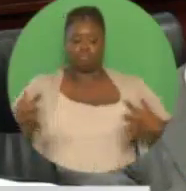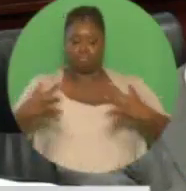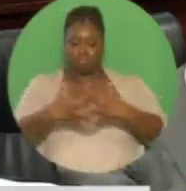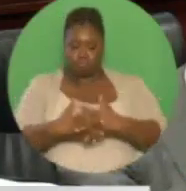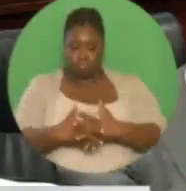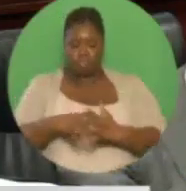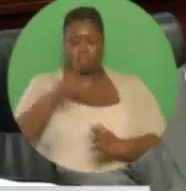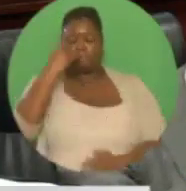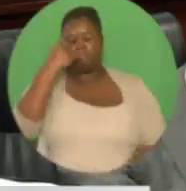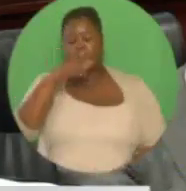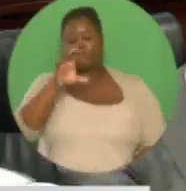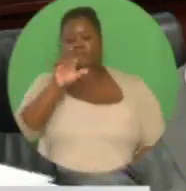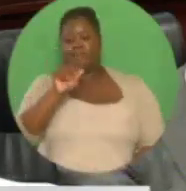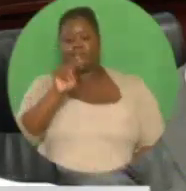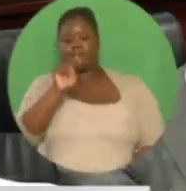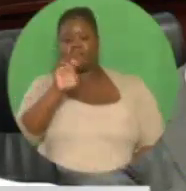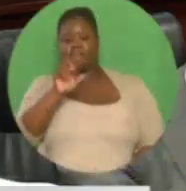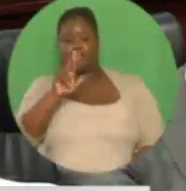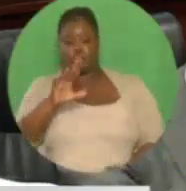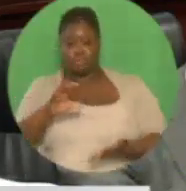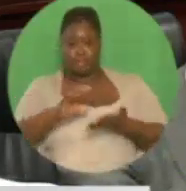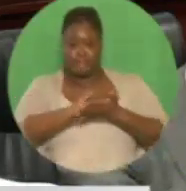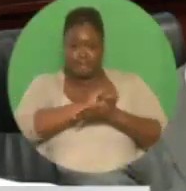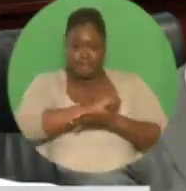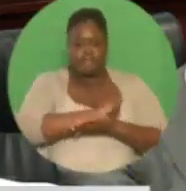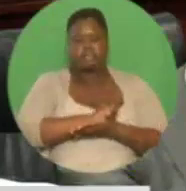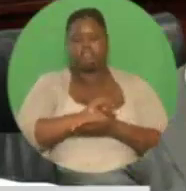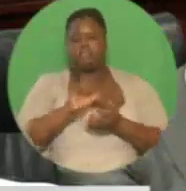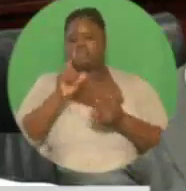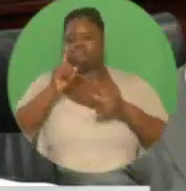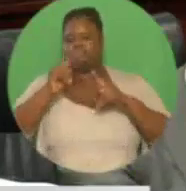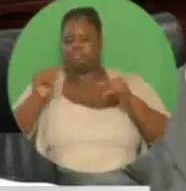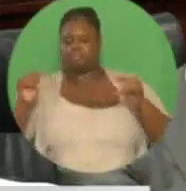diagnostic and accident and emergency, and many others.